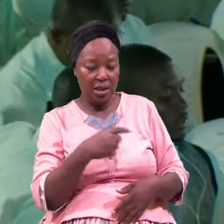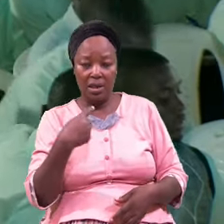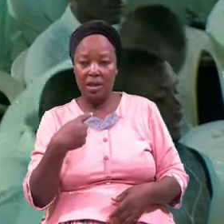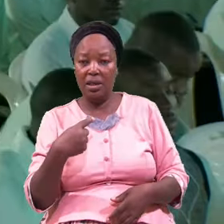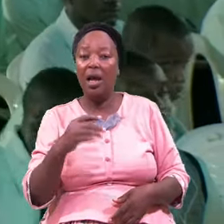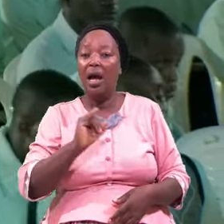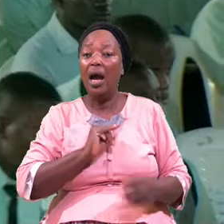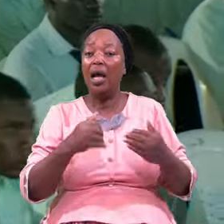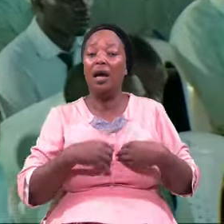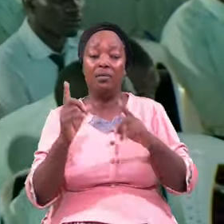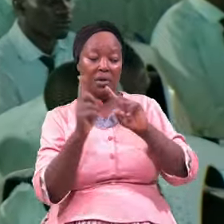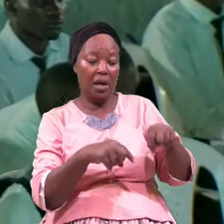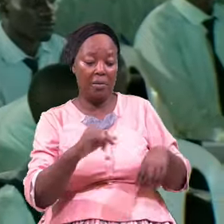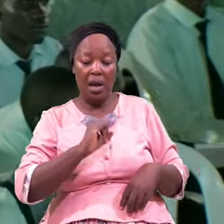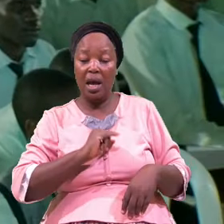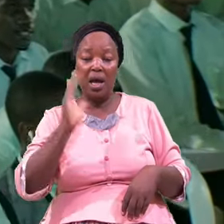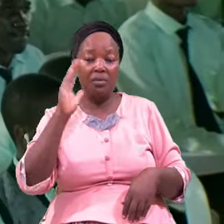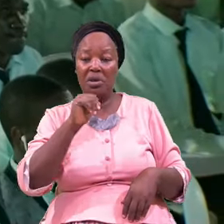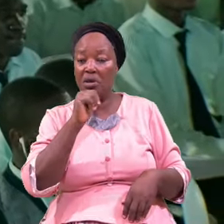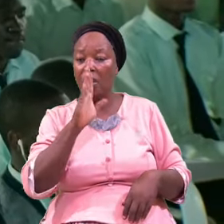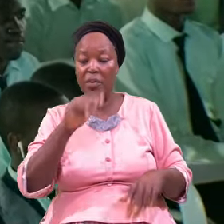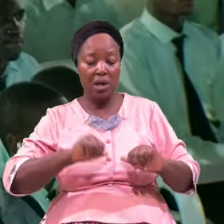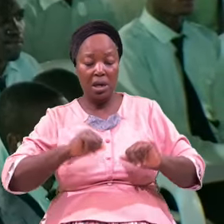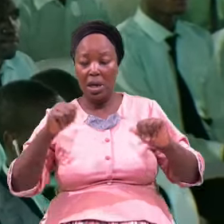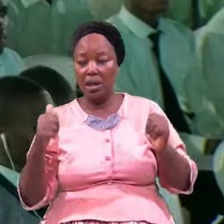have Come I will Not be Denied